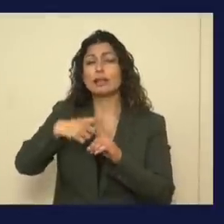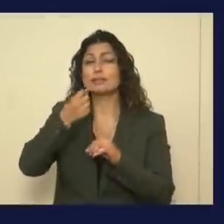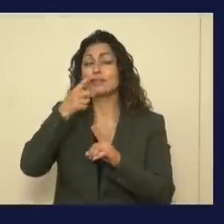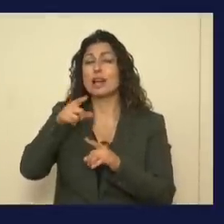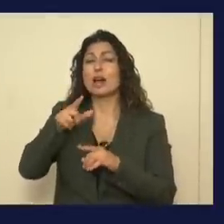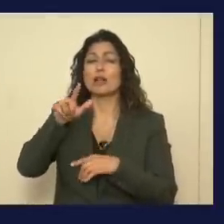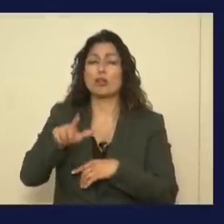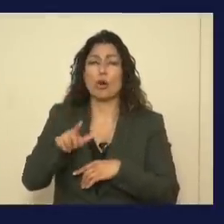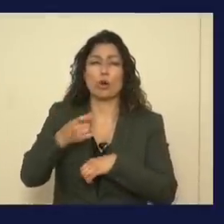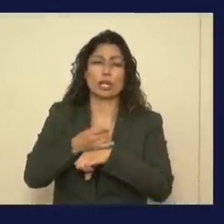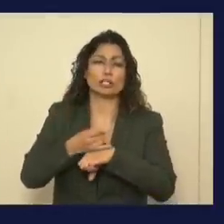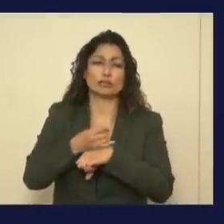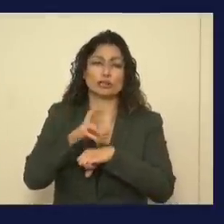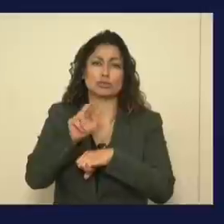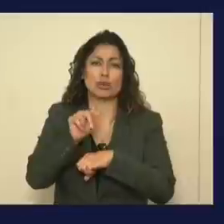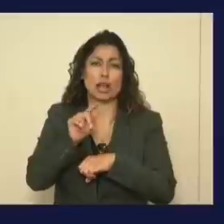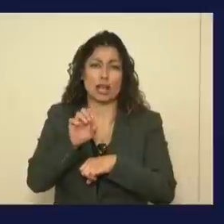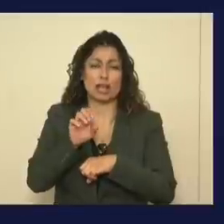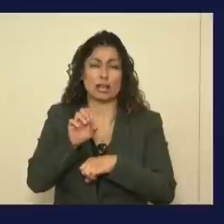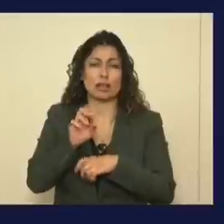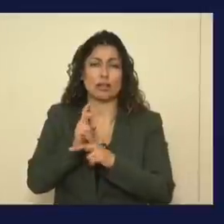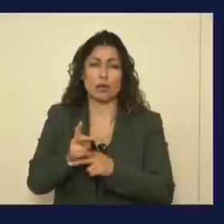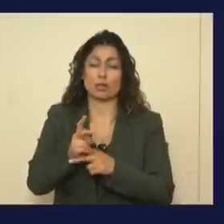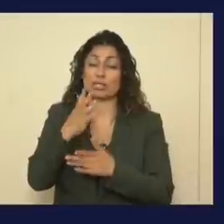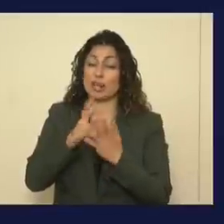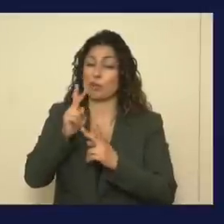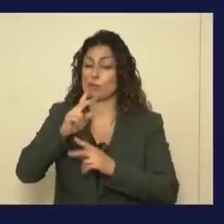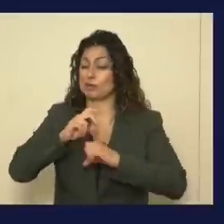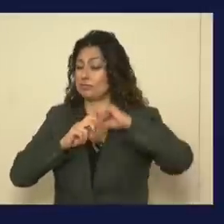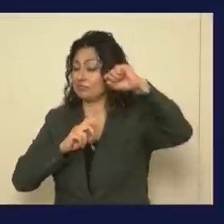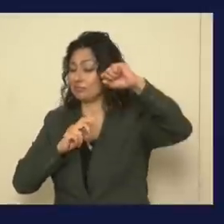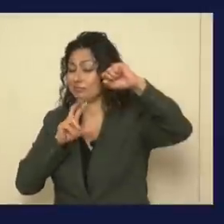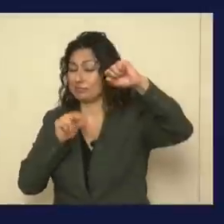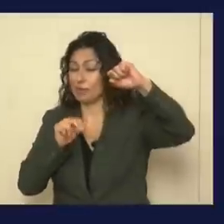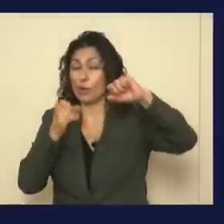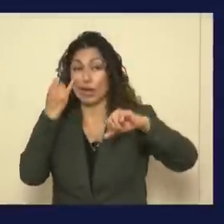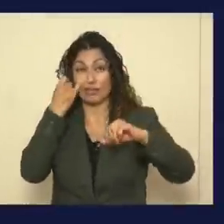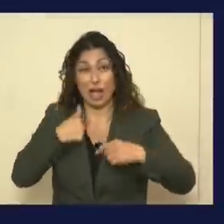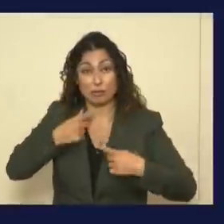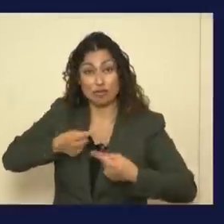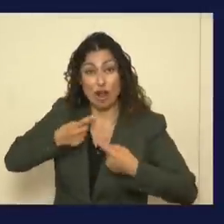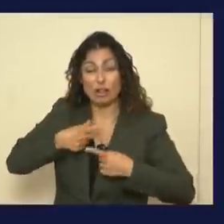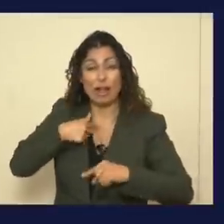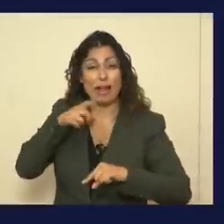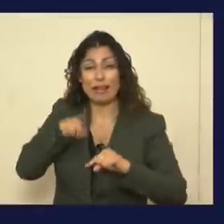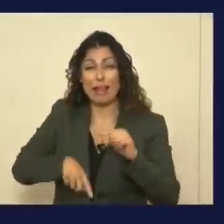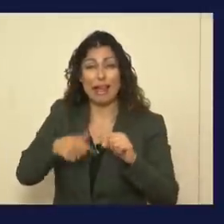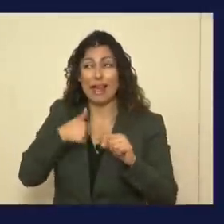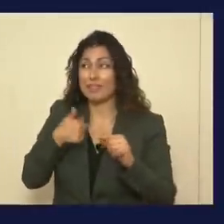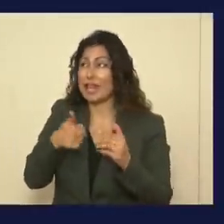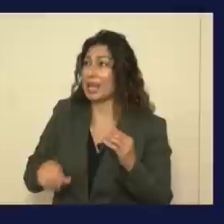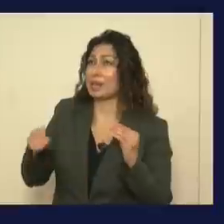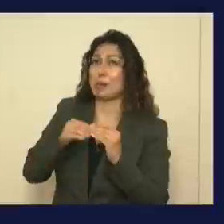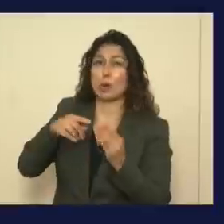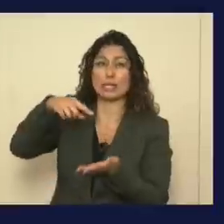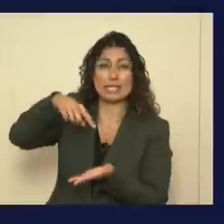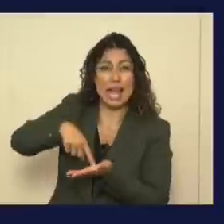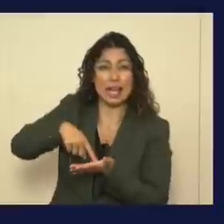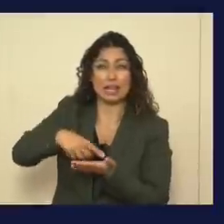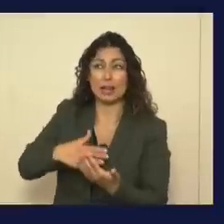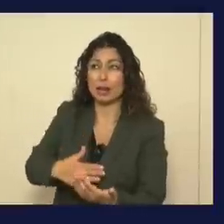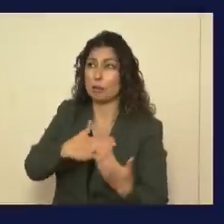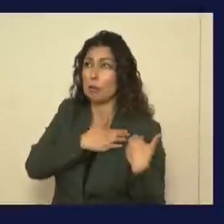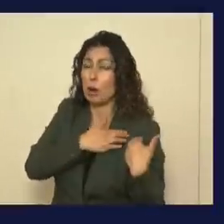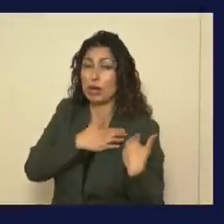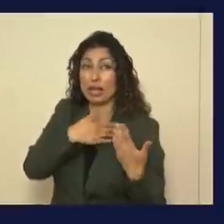rate loans, and I know folks push back. I get it, that if I'm struggling, I can't have any more debt or burden, even